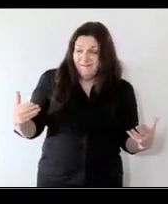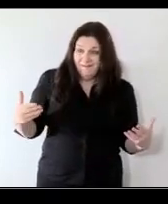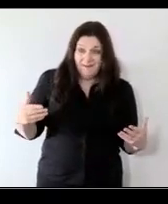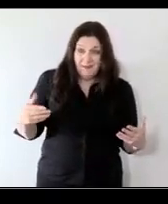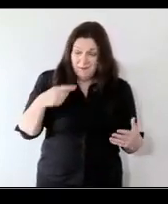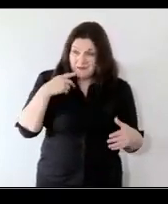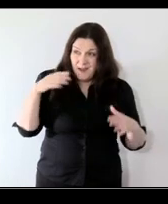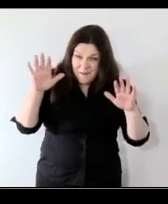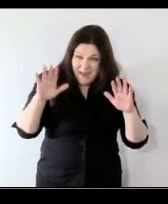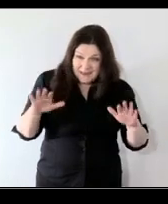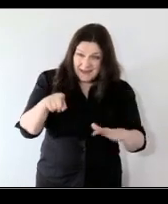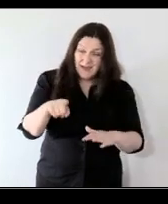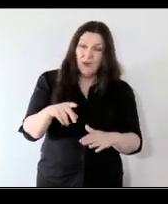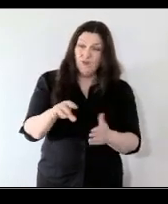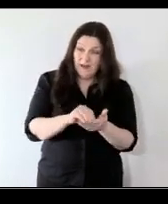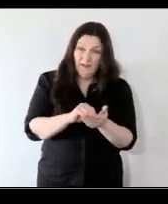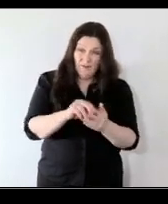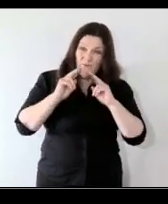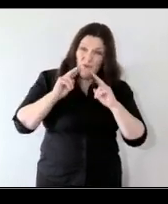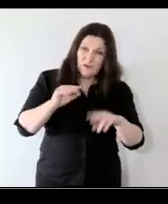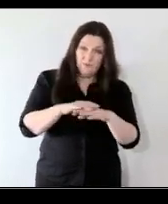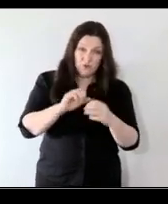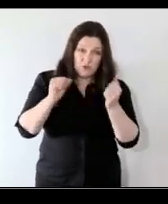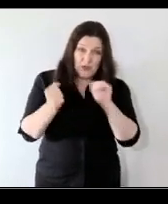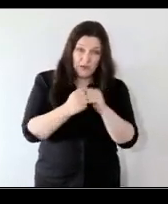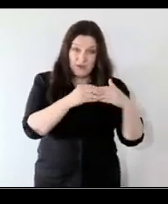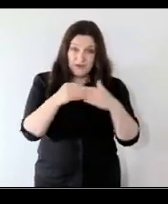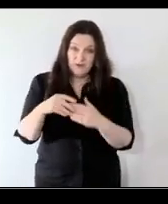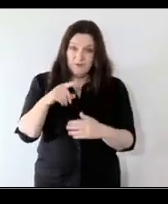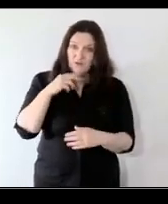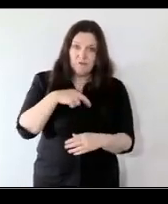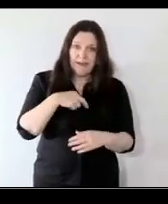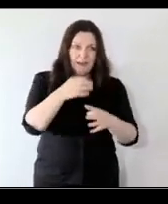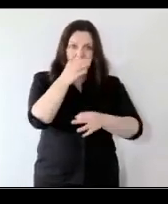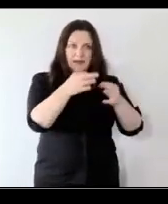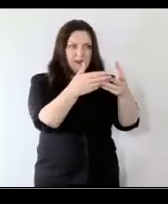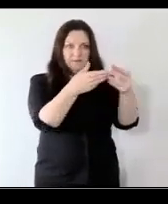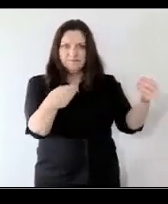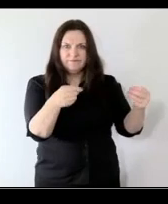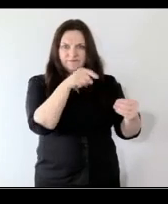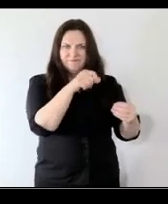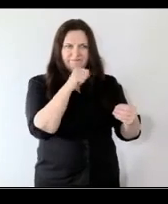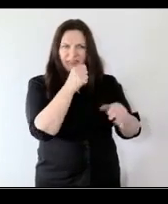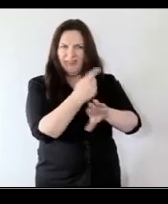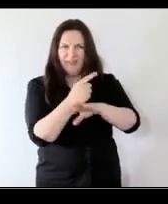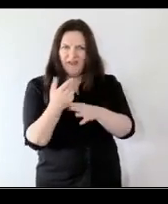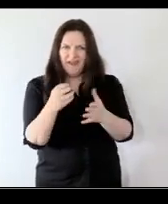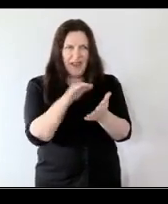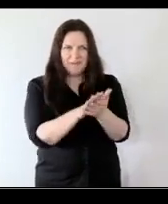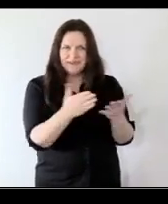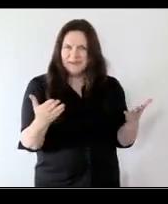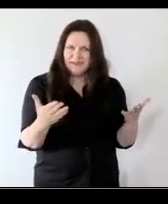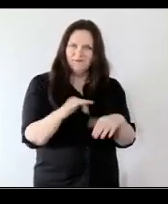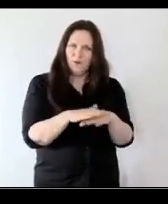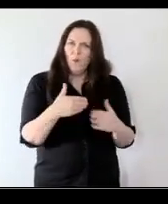um that has created change and created some leadership but but that doesn't fill the political vacuum at the top of what what's needed